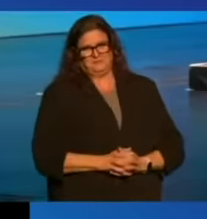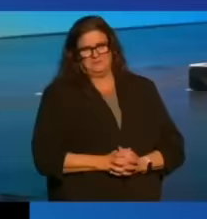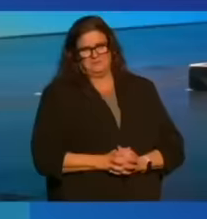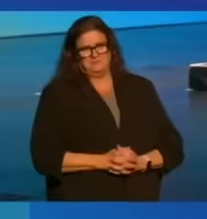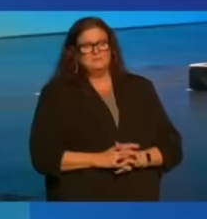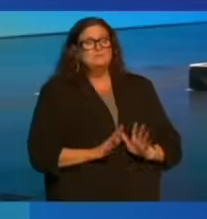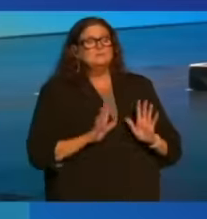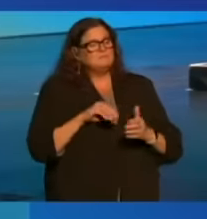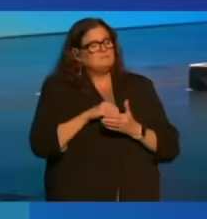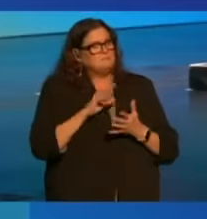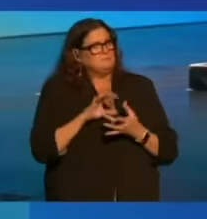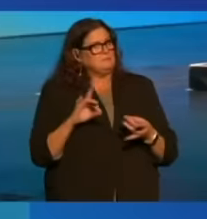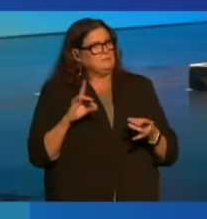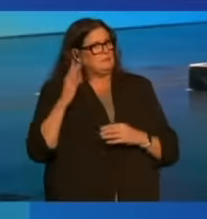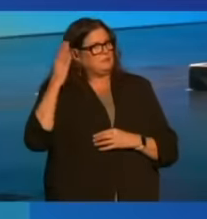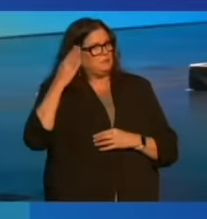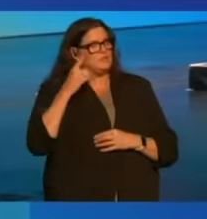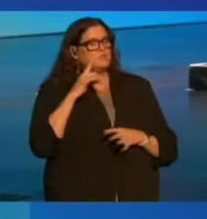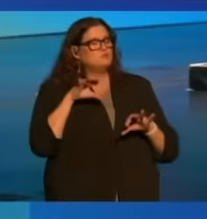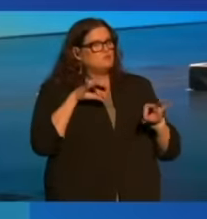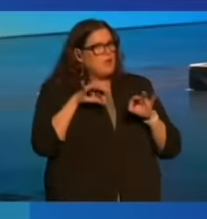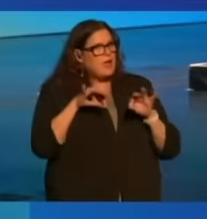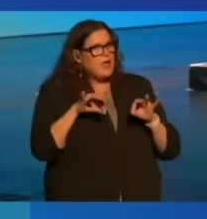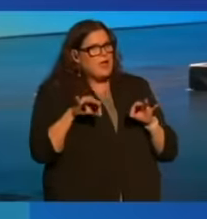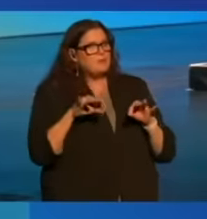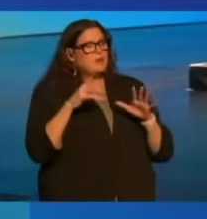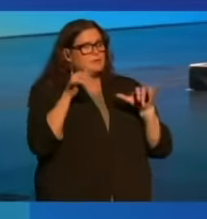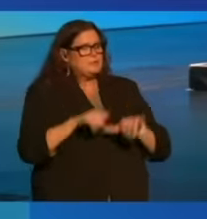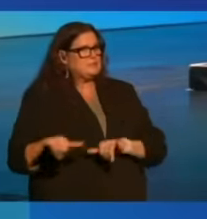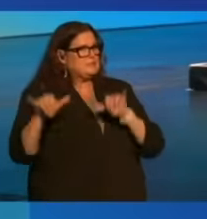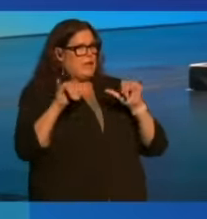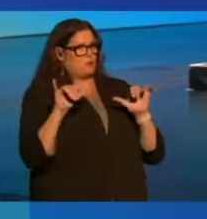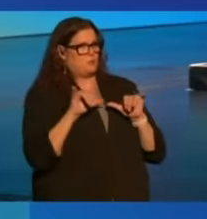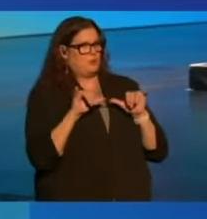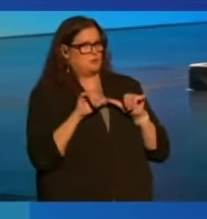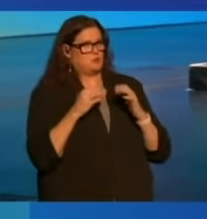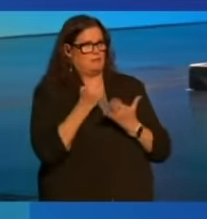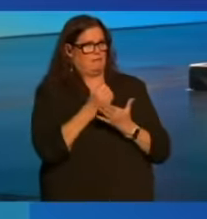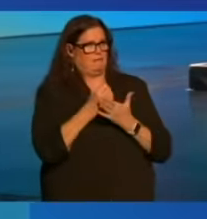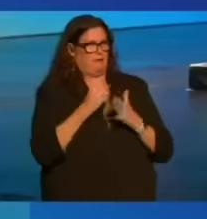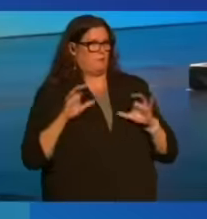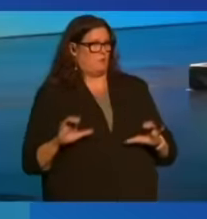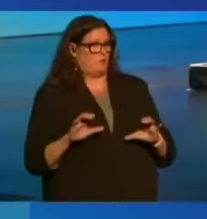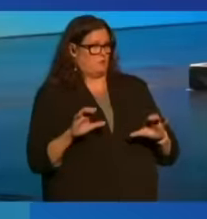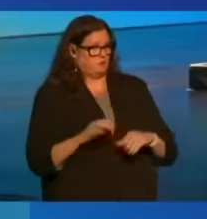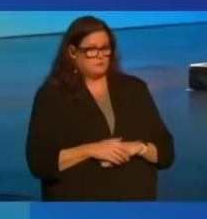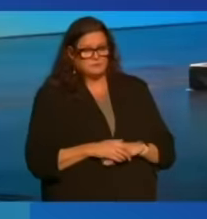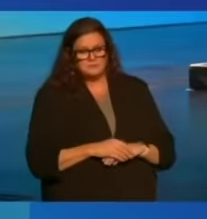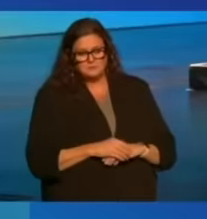In it, he describes the standard measure of economic performance